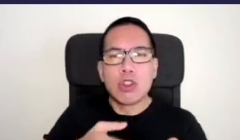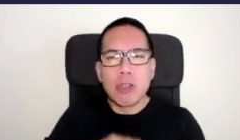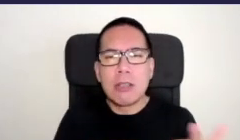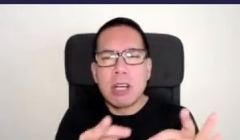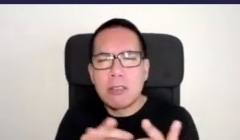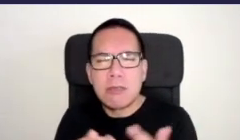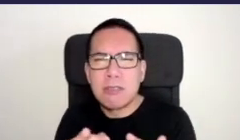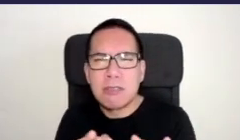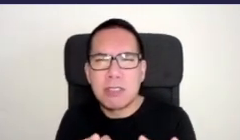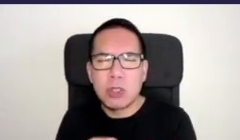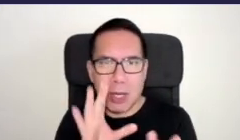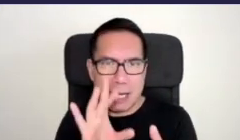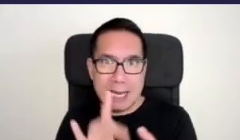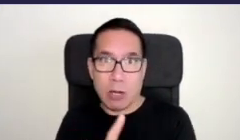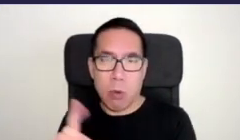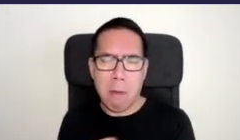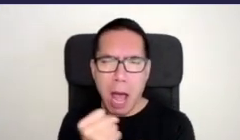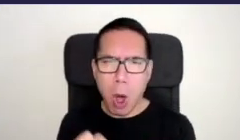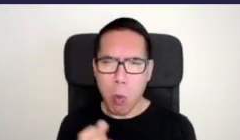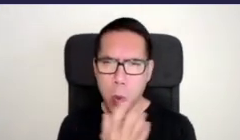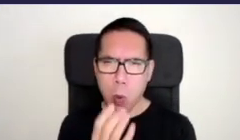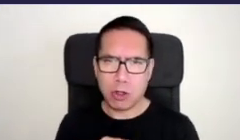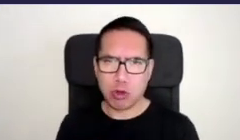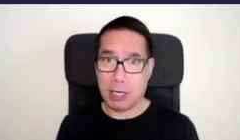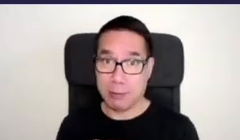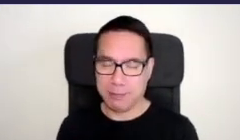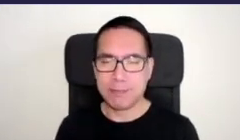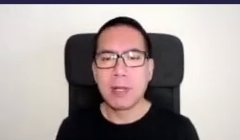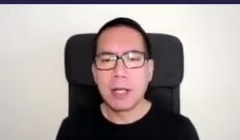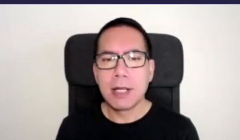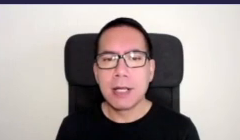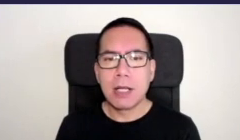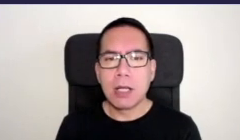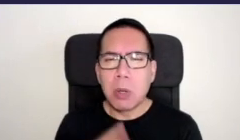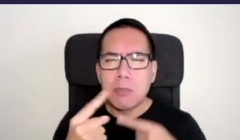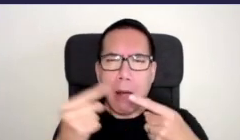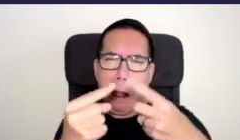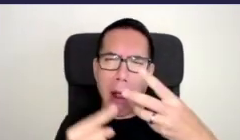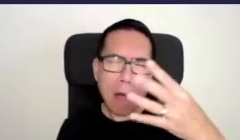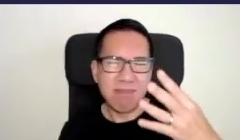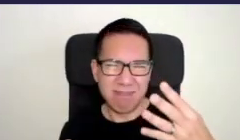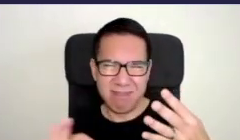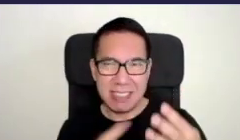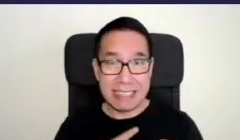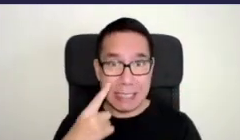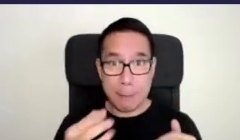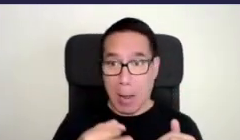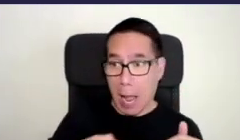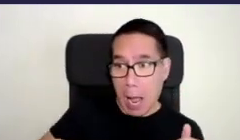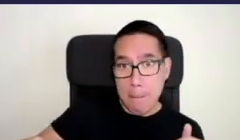you know the power of street gardening I'm not going to go through this list but you can see that the barren spaces